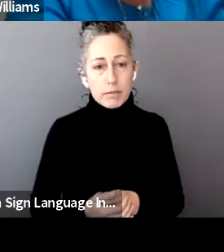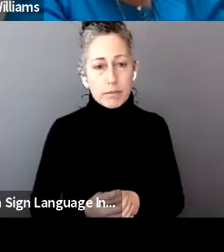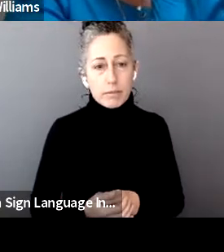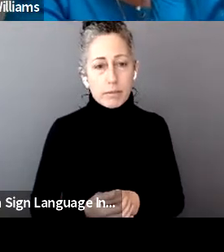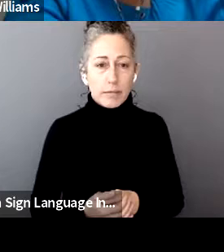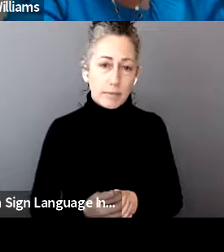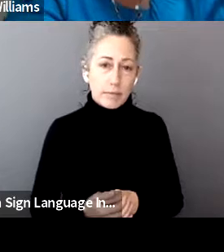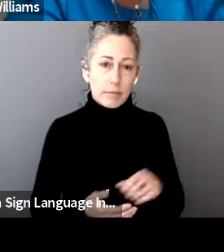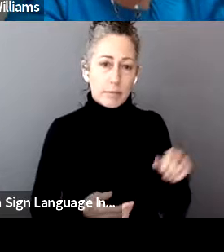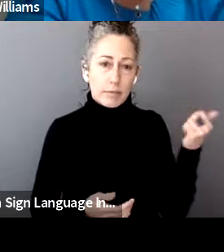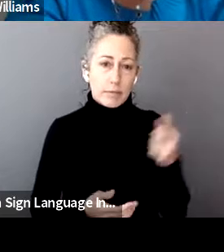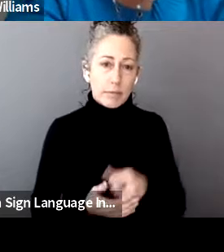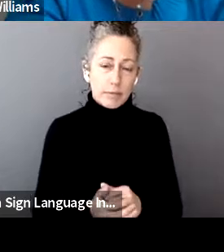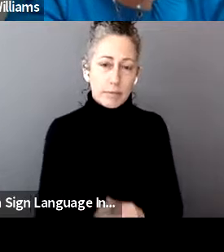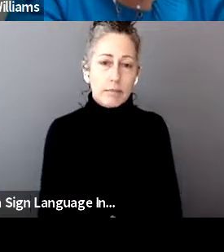Anyone else?